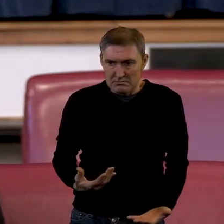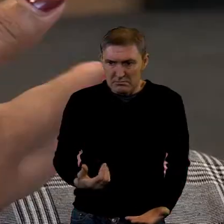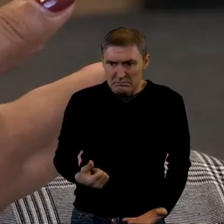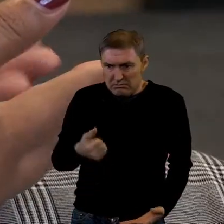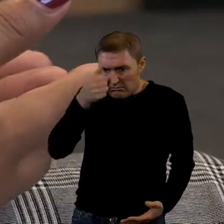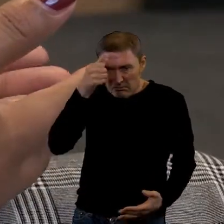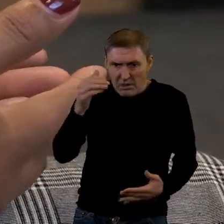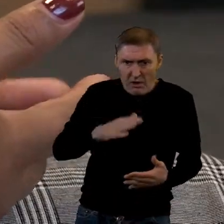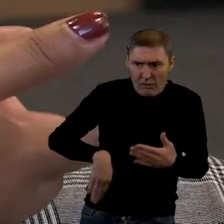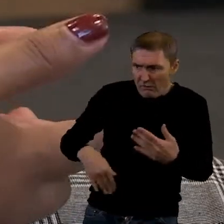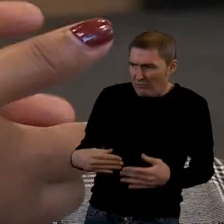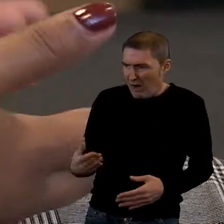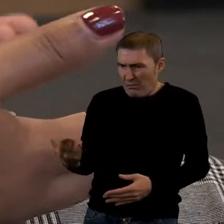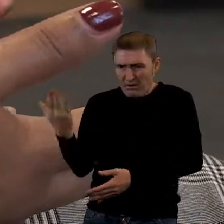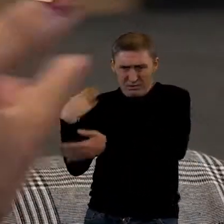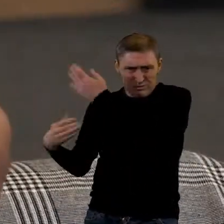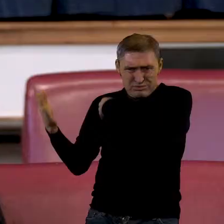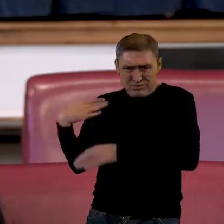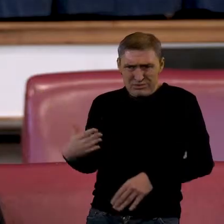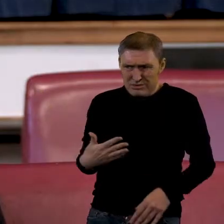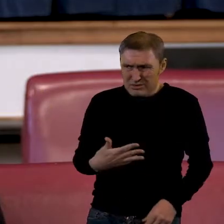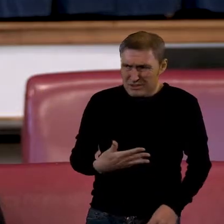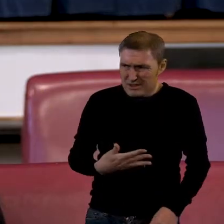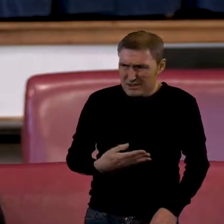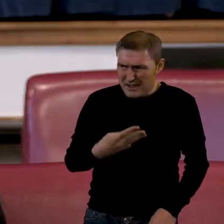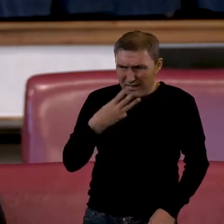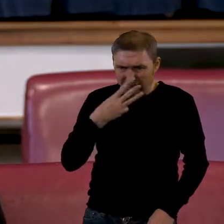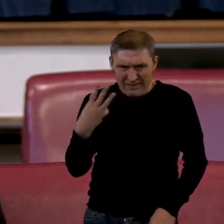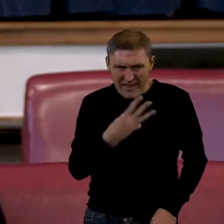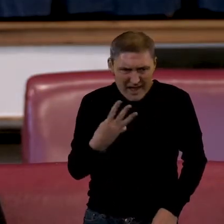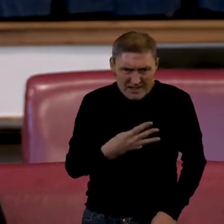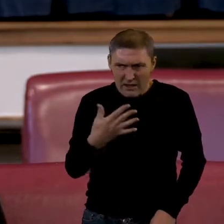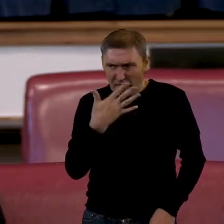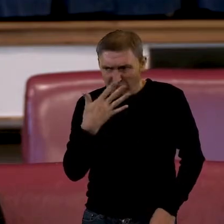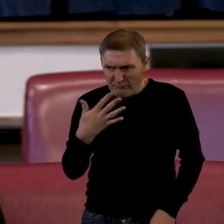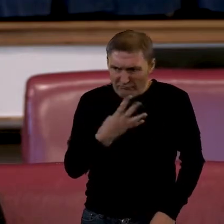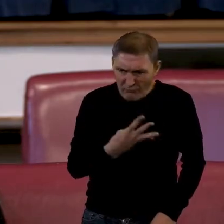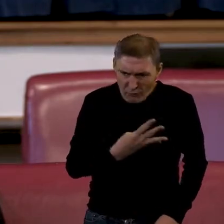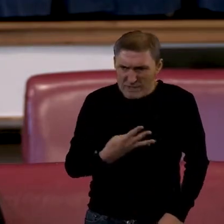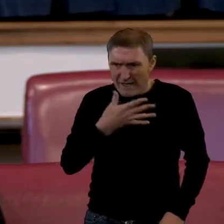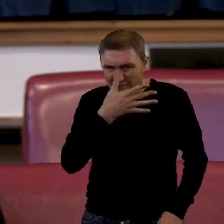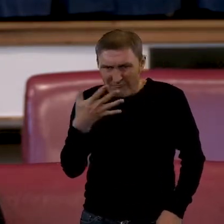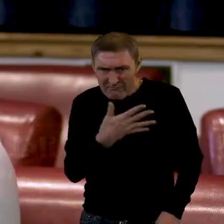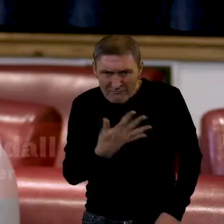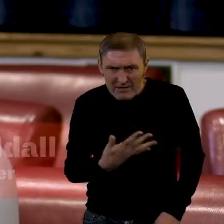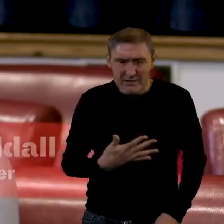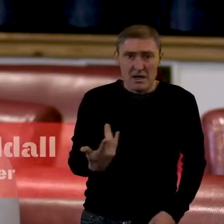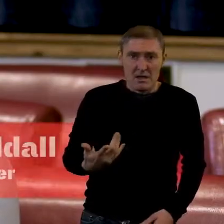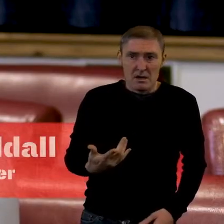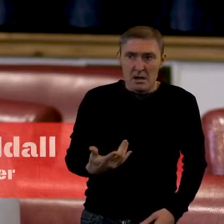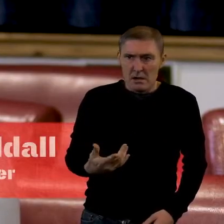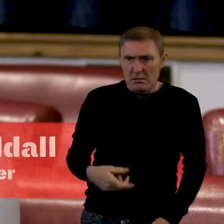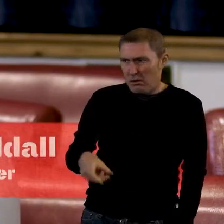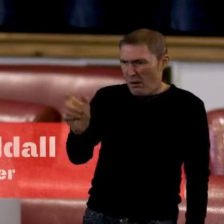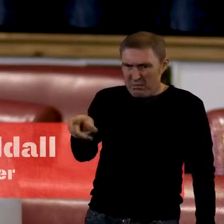I haven't experienced any racism since I was a teenager and this is something that came totally out of the blue. I think what a lot of